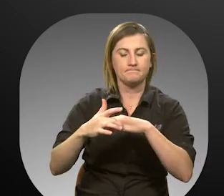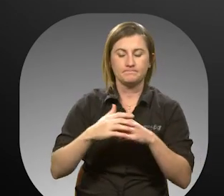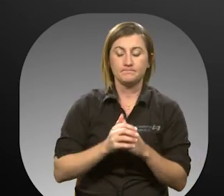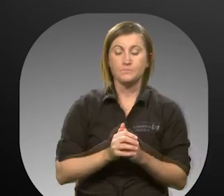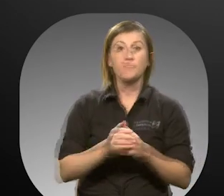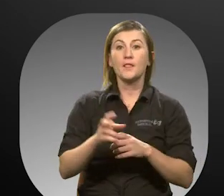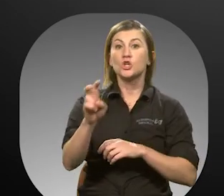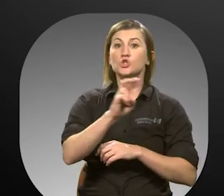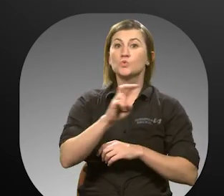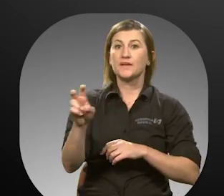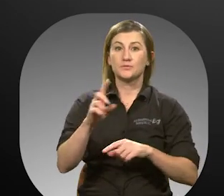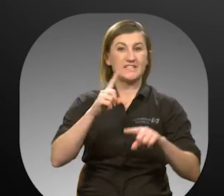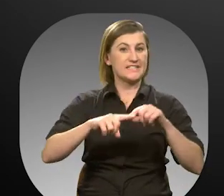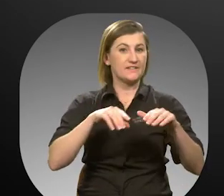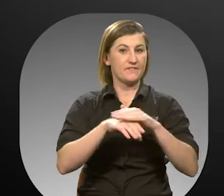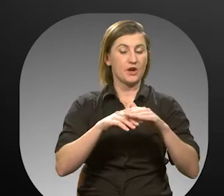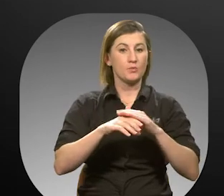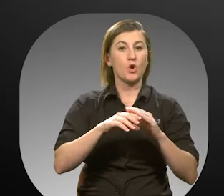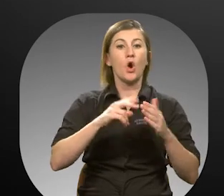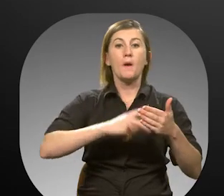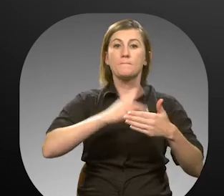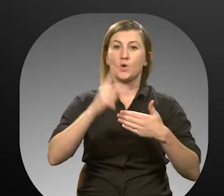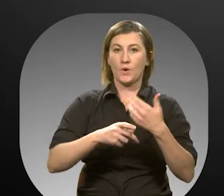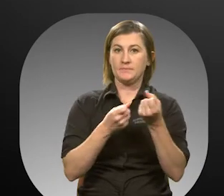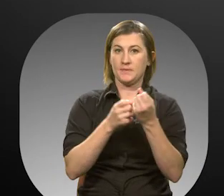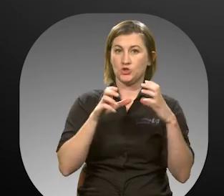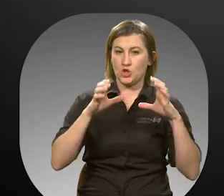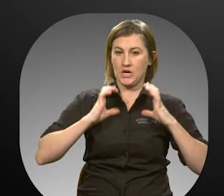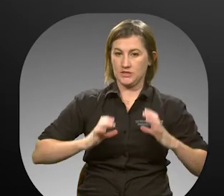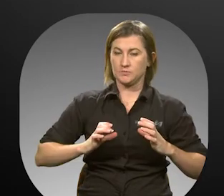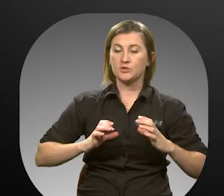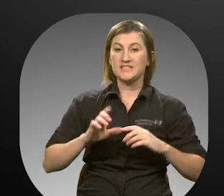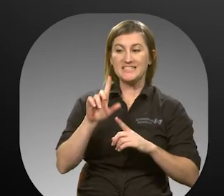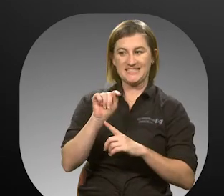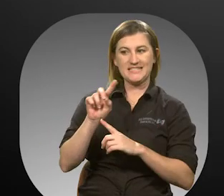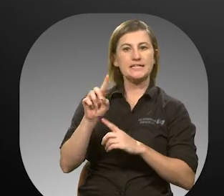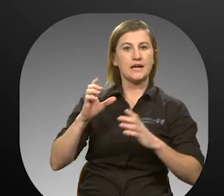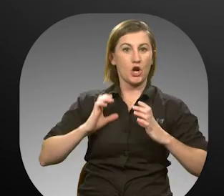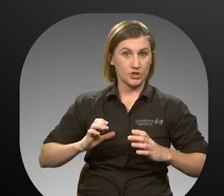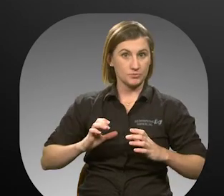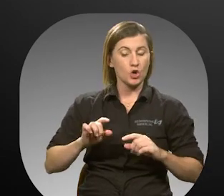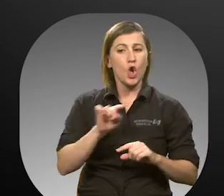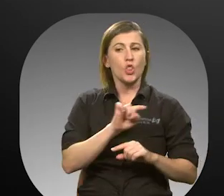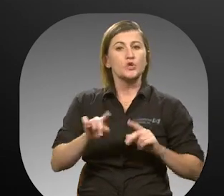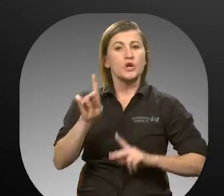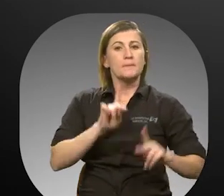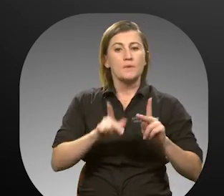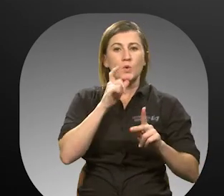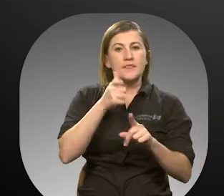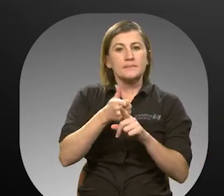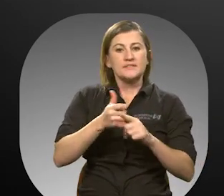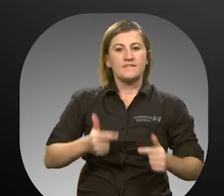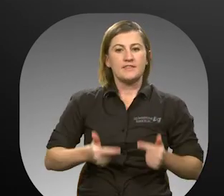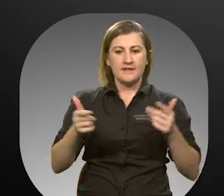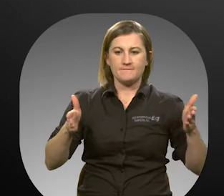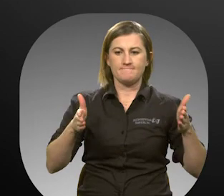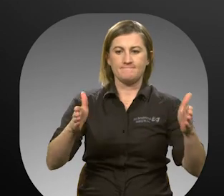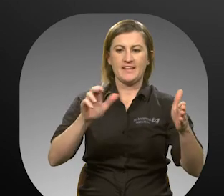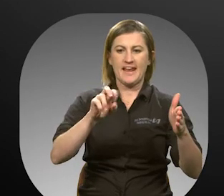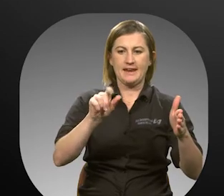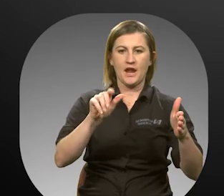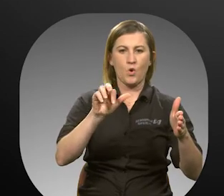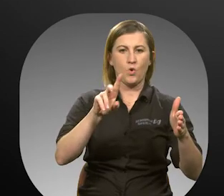Transportation Disadvantaged Program Sponsored Customers. TD Customers are those located outside of the ADA corridor.